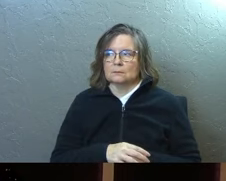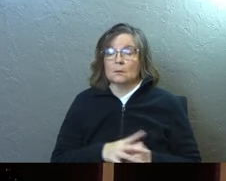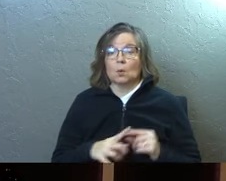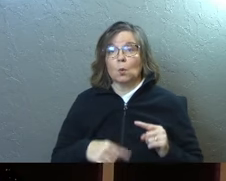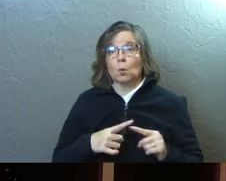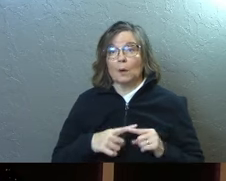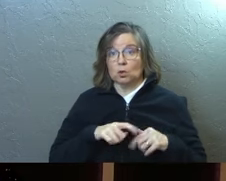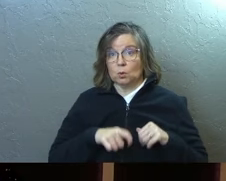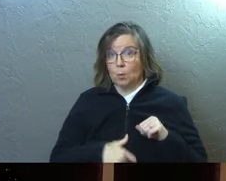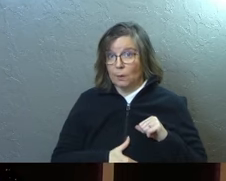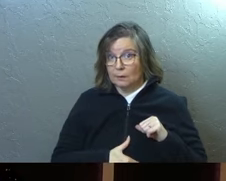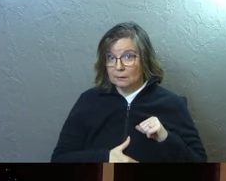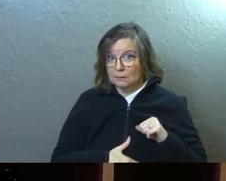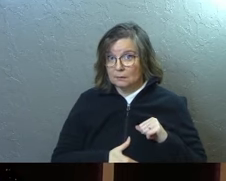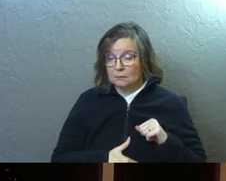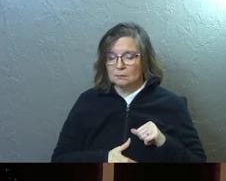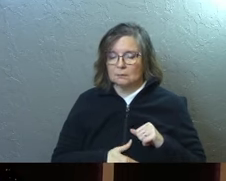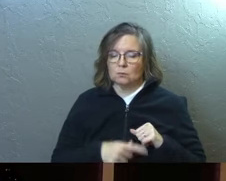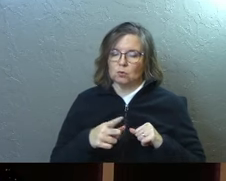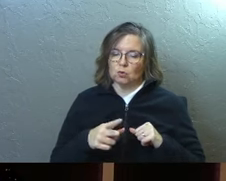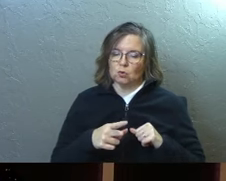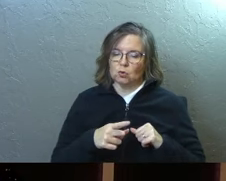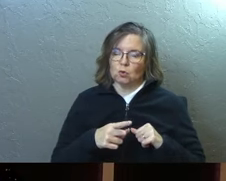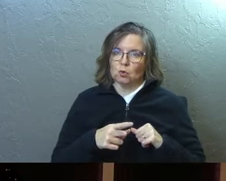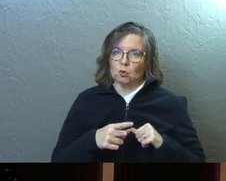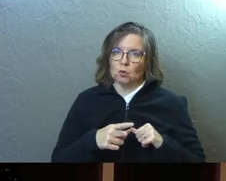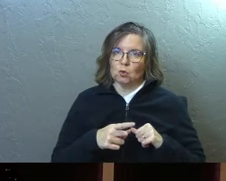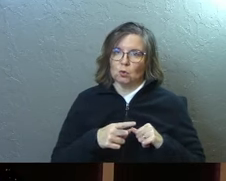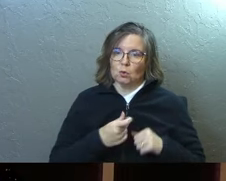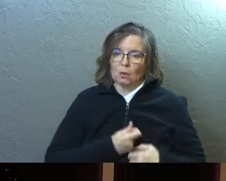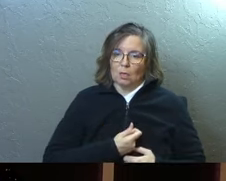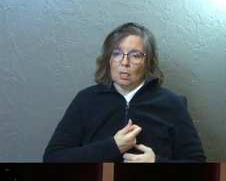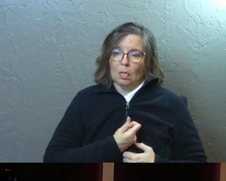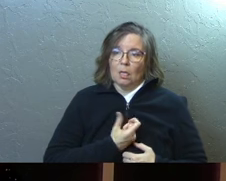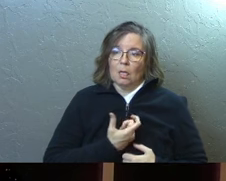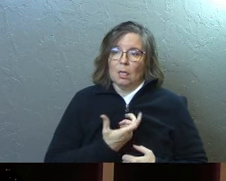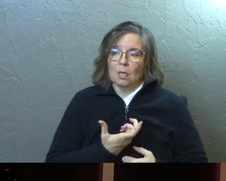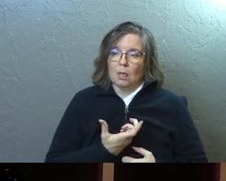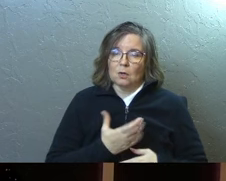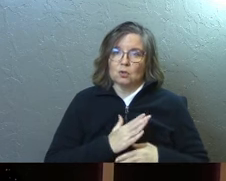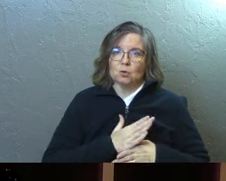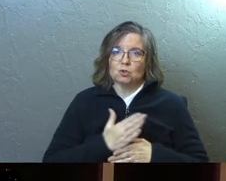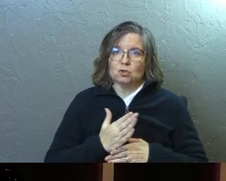When you mourn, you share the burden with somebody else, yes?